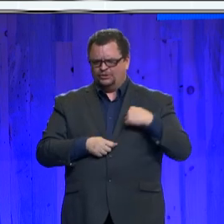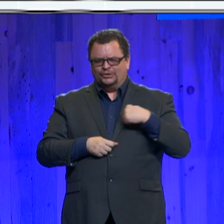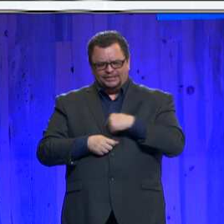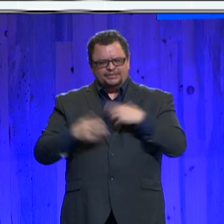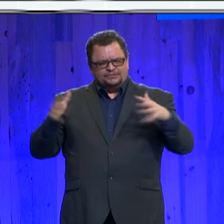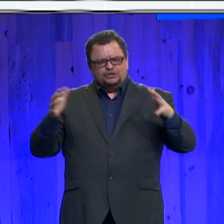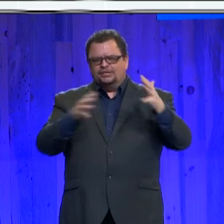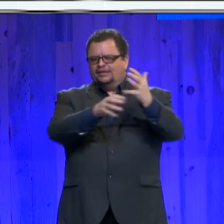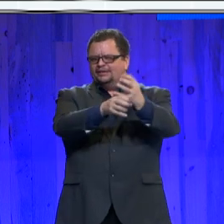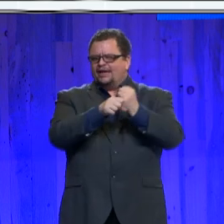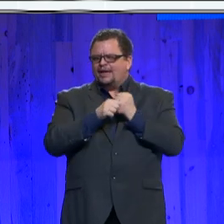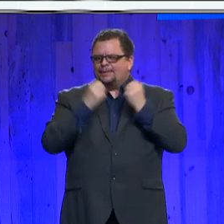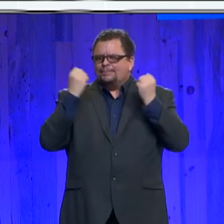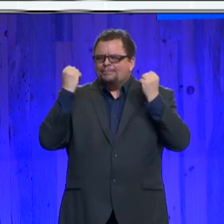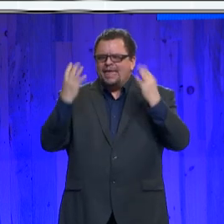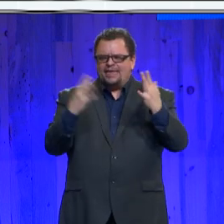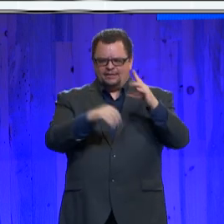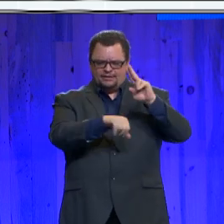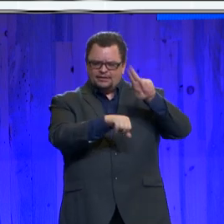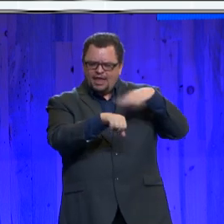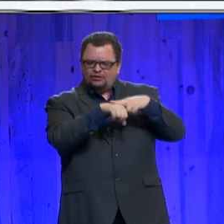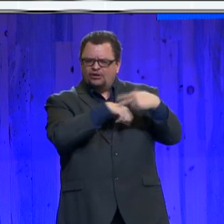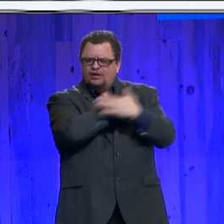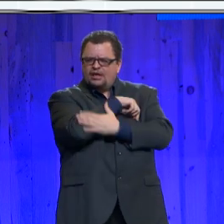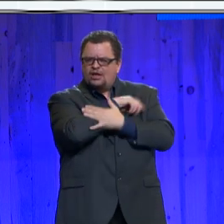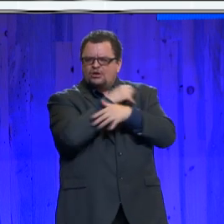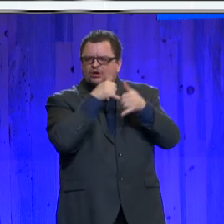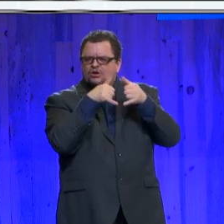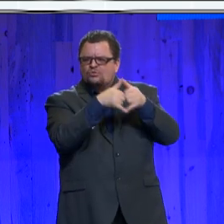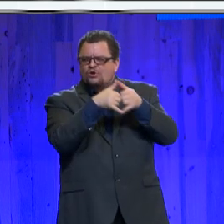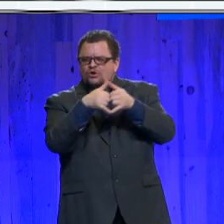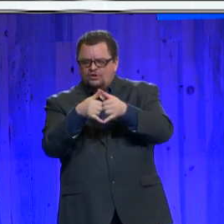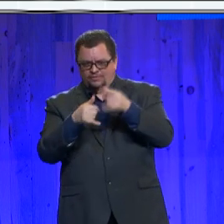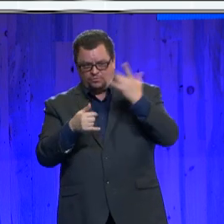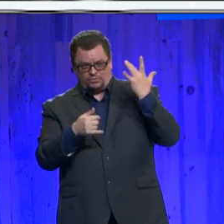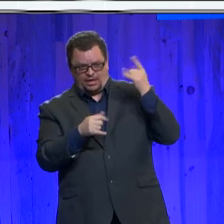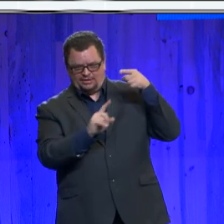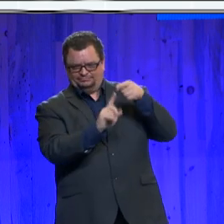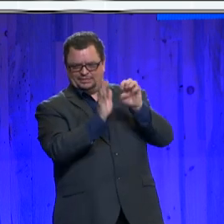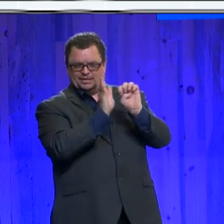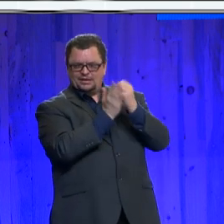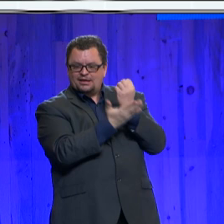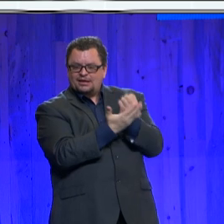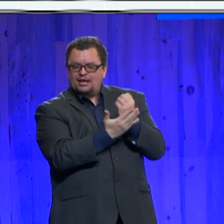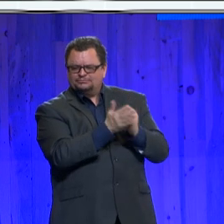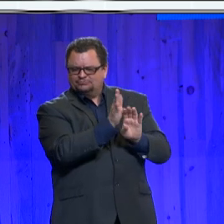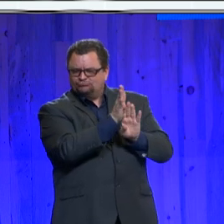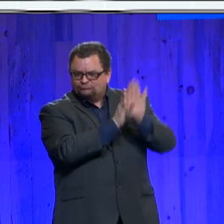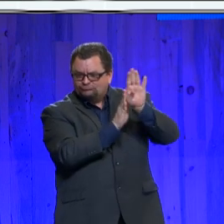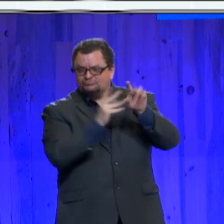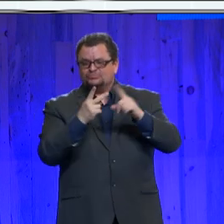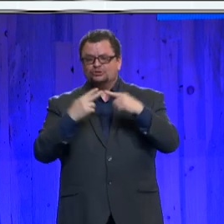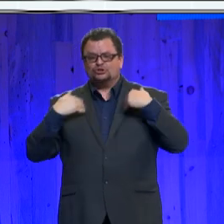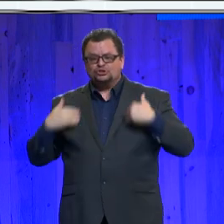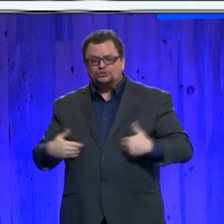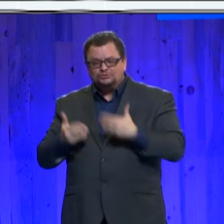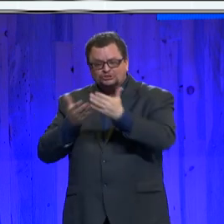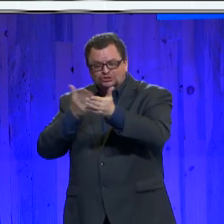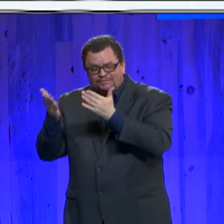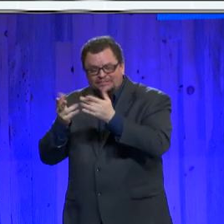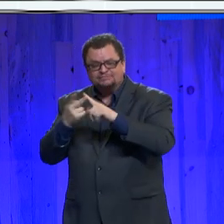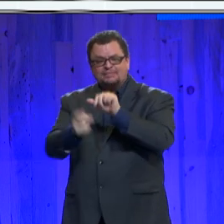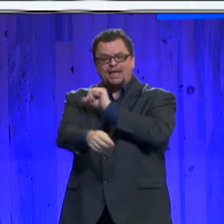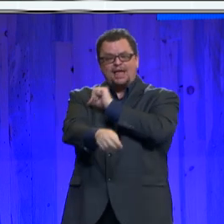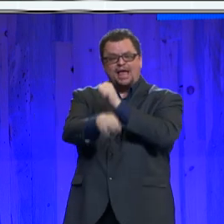recognizing economic development, public works, human services, and our housing authority. Just